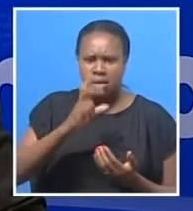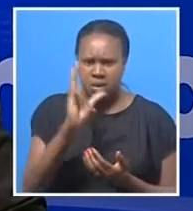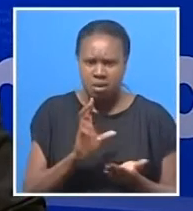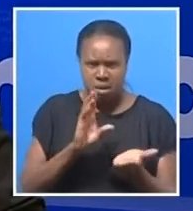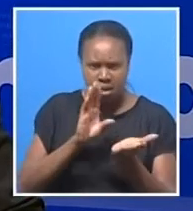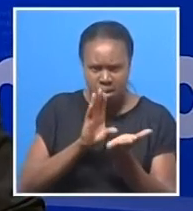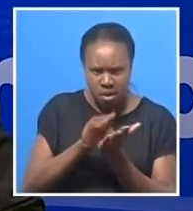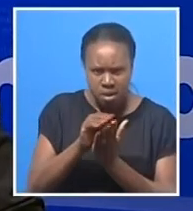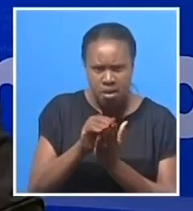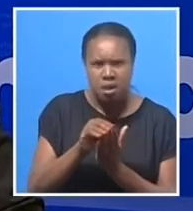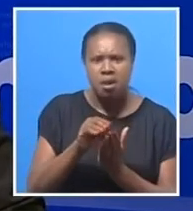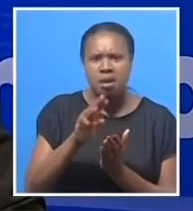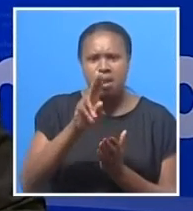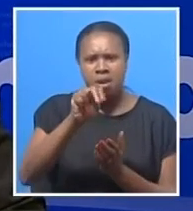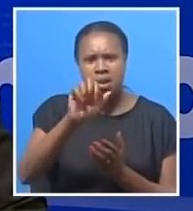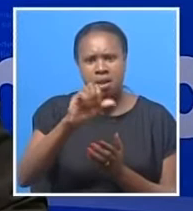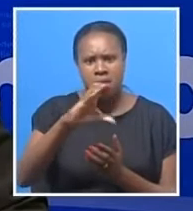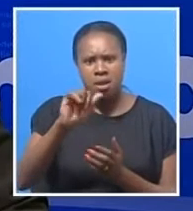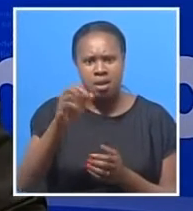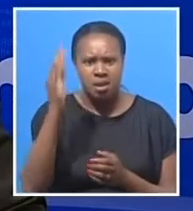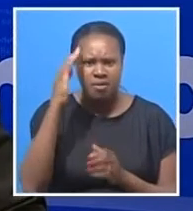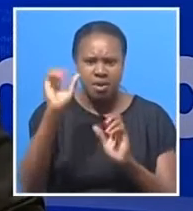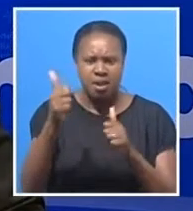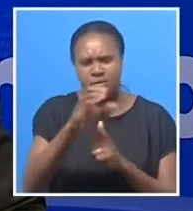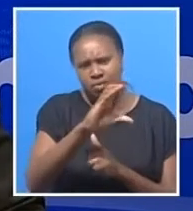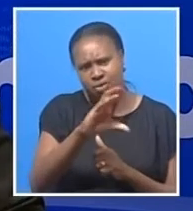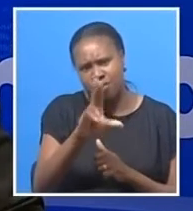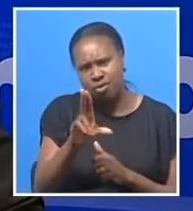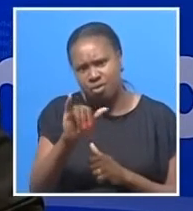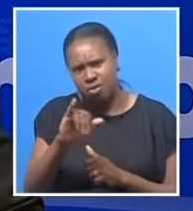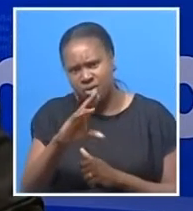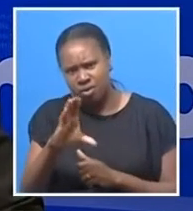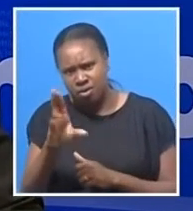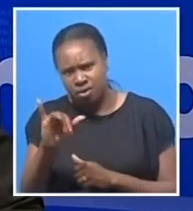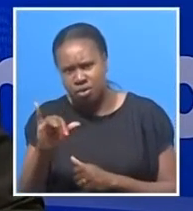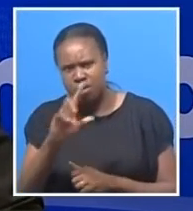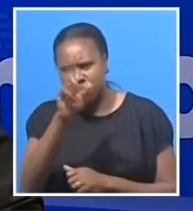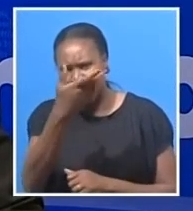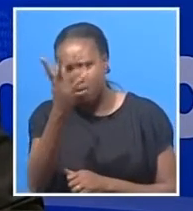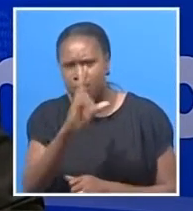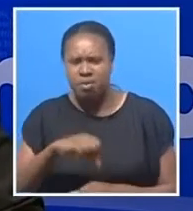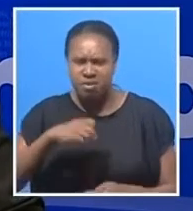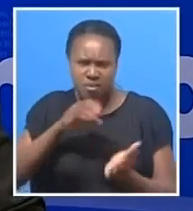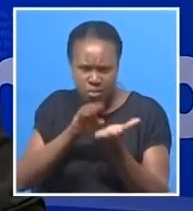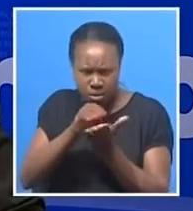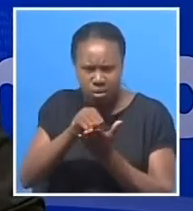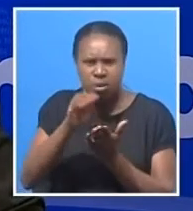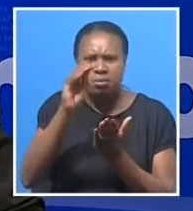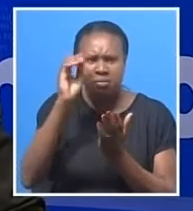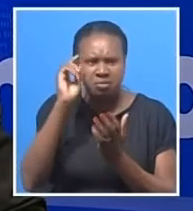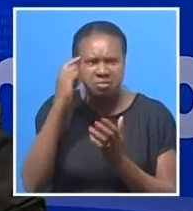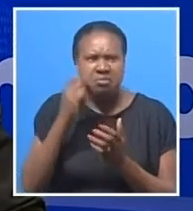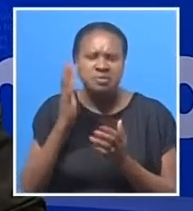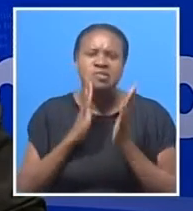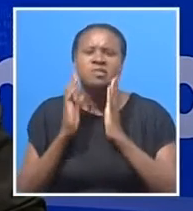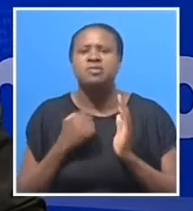activist Nancy Muño, also known as Chi Chi, who is calling on all cancer patients to do away with self-pity